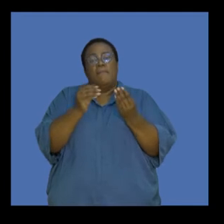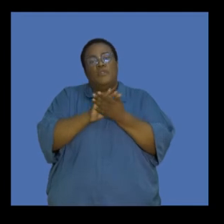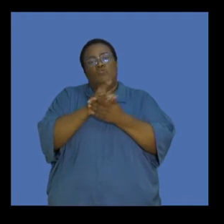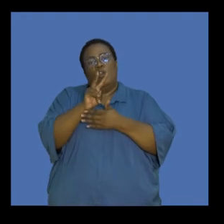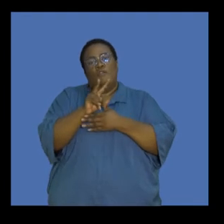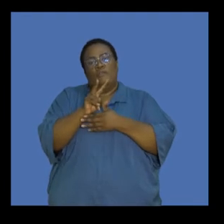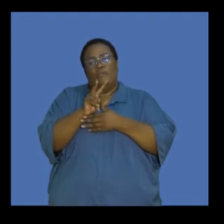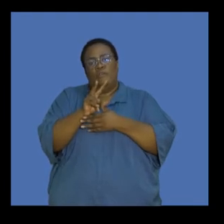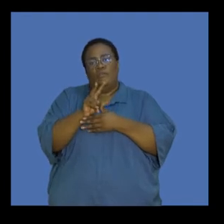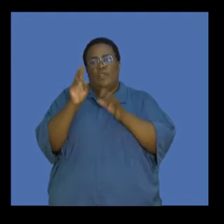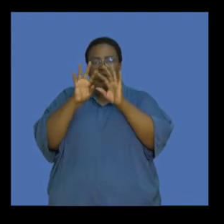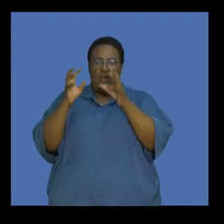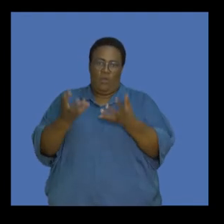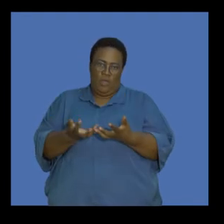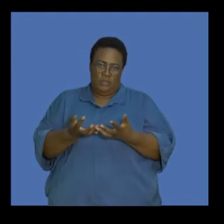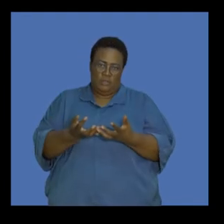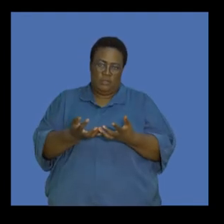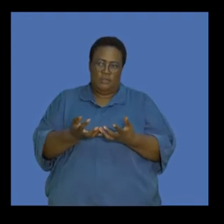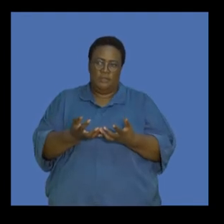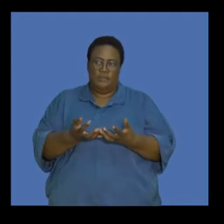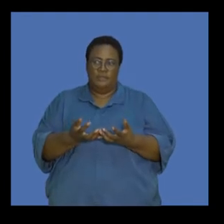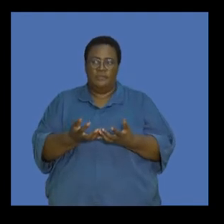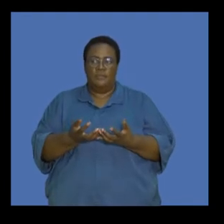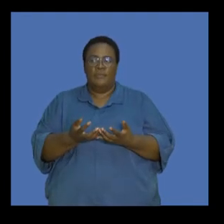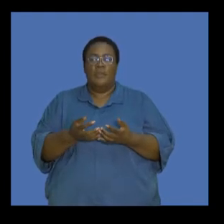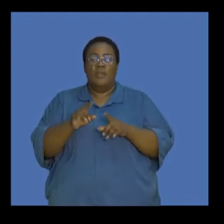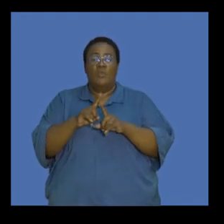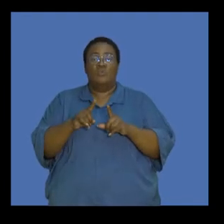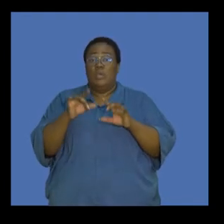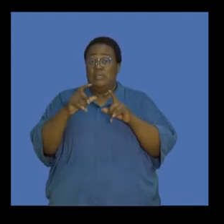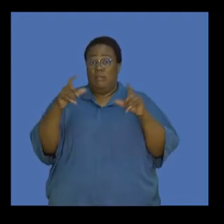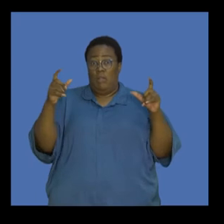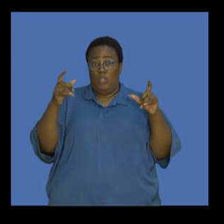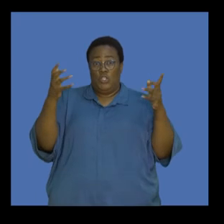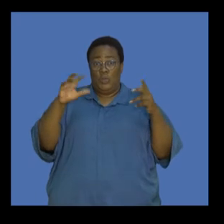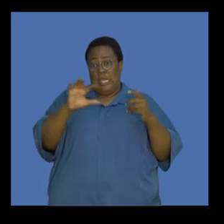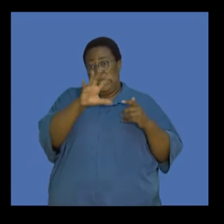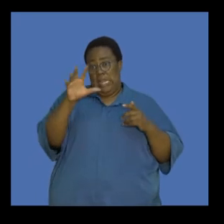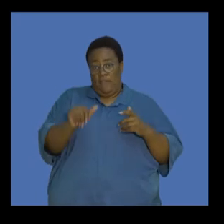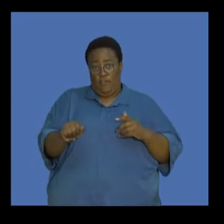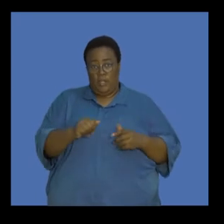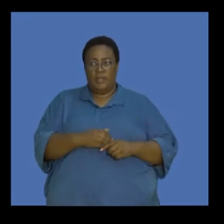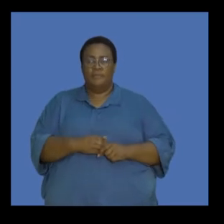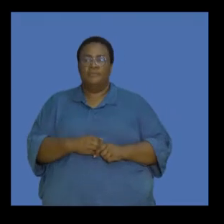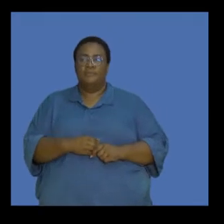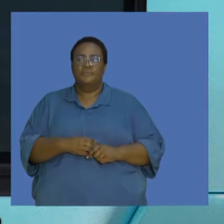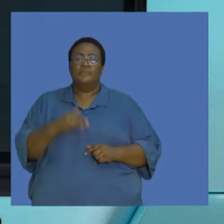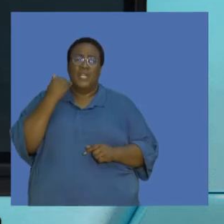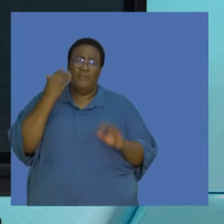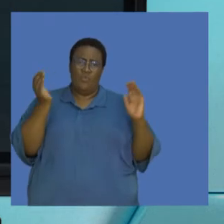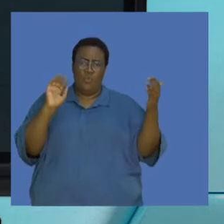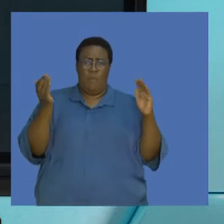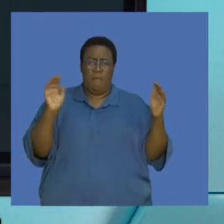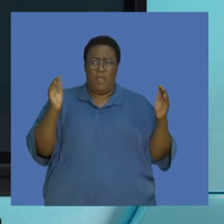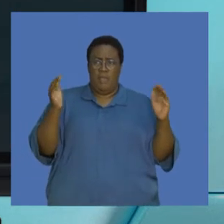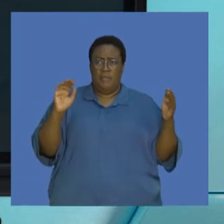in the world and it's amongst the largest in Africa. So if we were to look at the comparisons